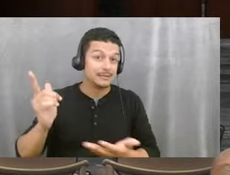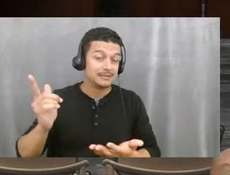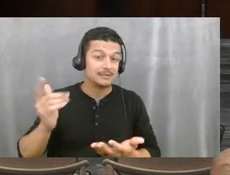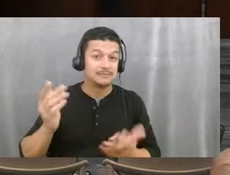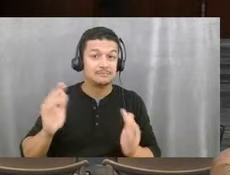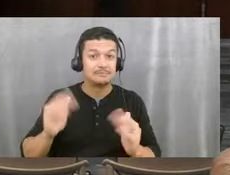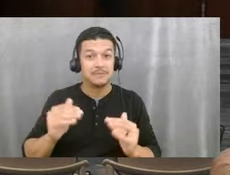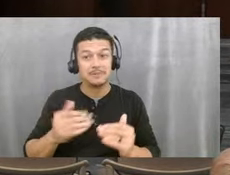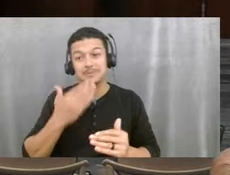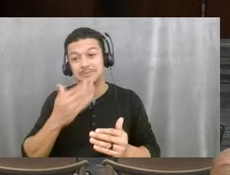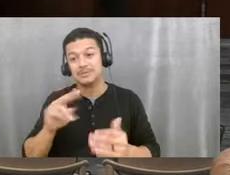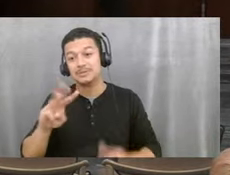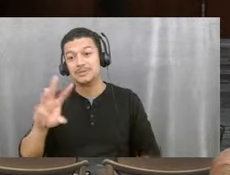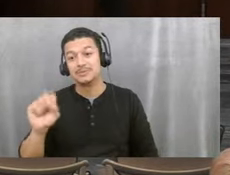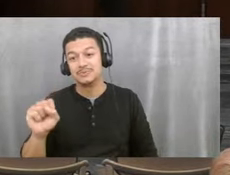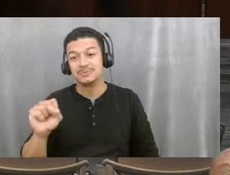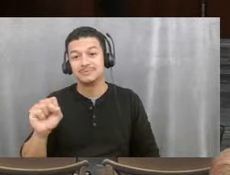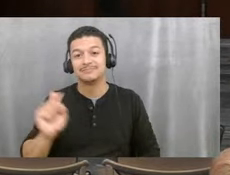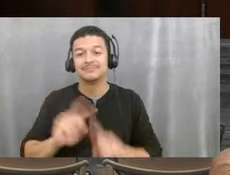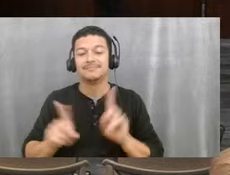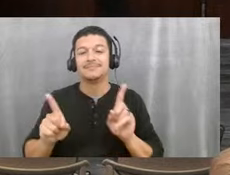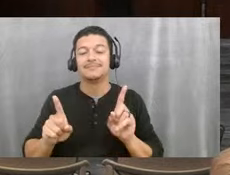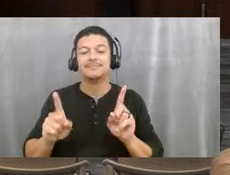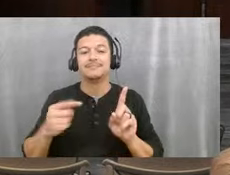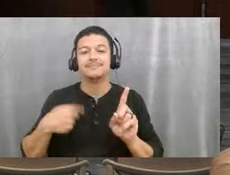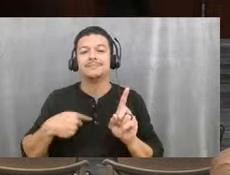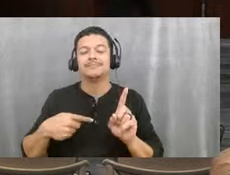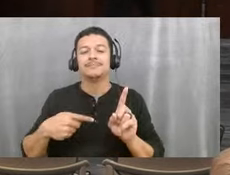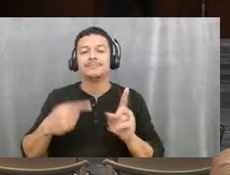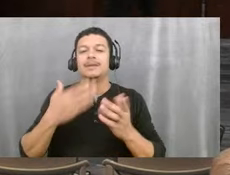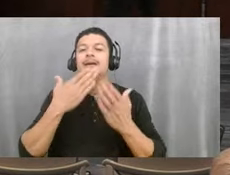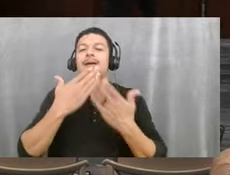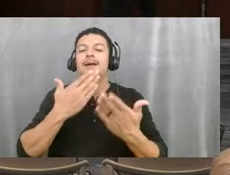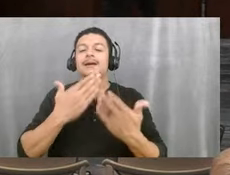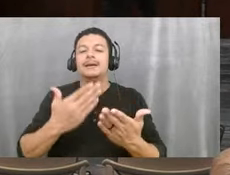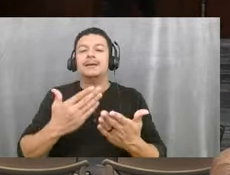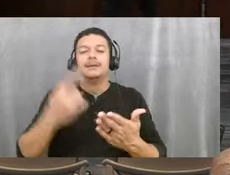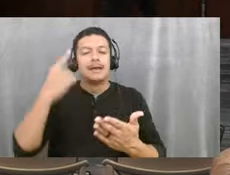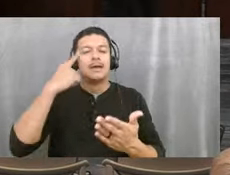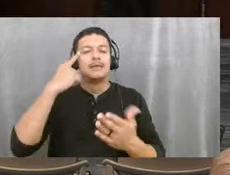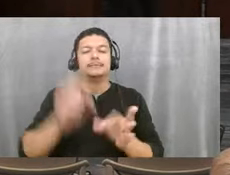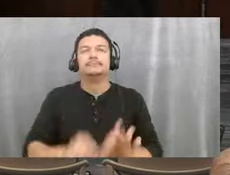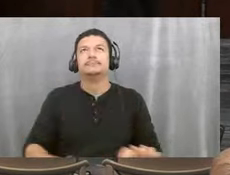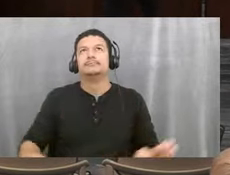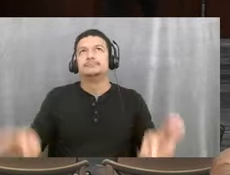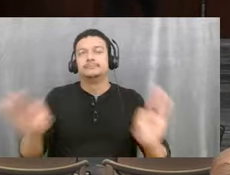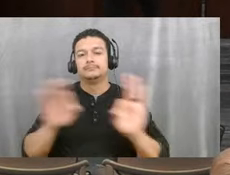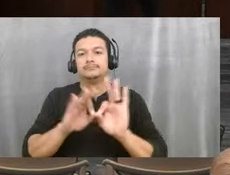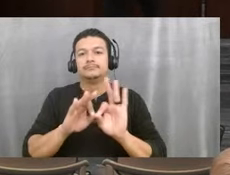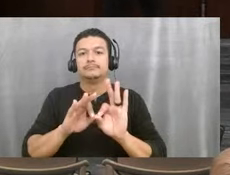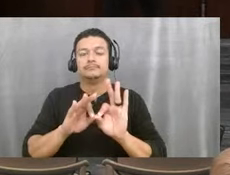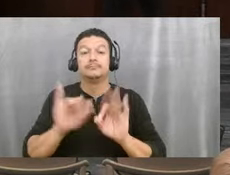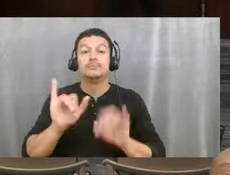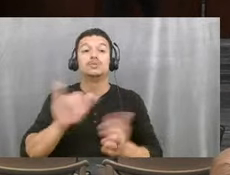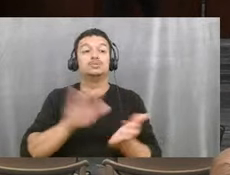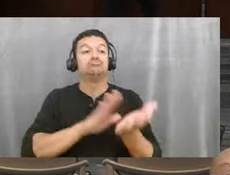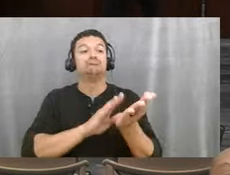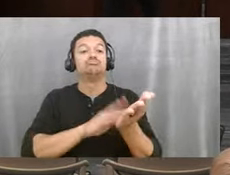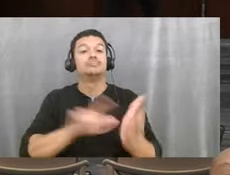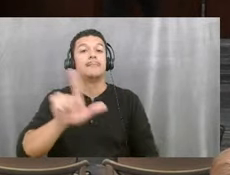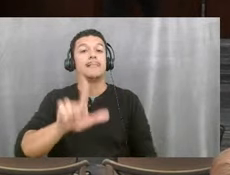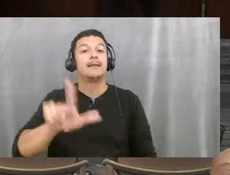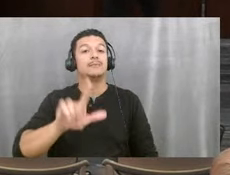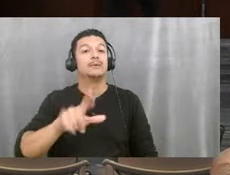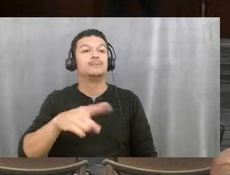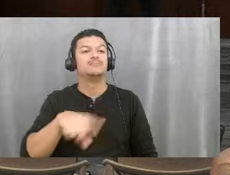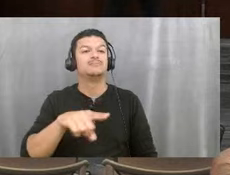news. Um, but, um, so I just, I thank you for that. I think that that's super important. And then, you know, kudos to the library and to